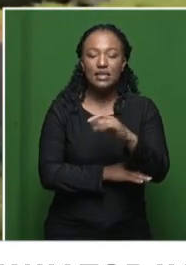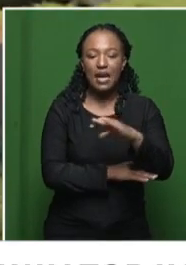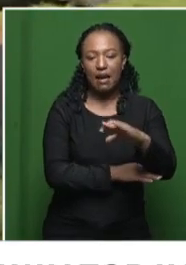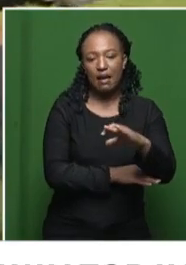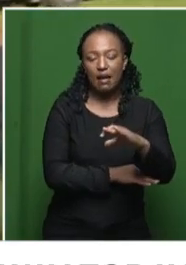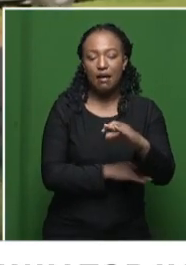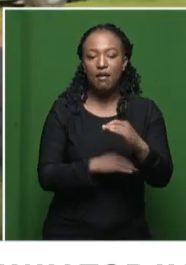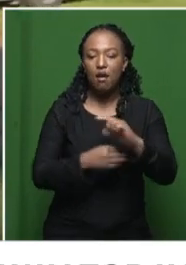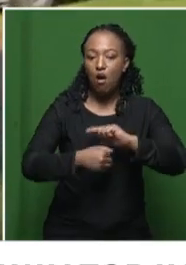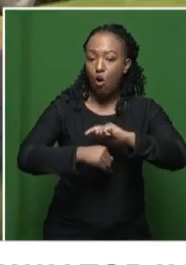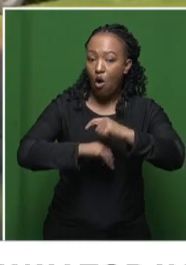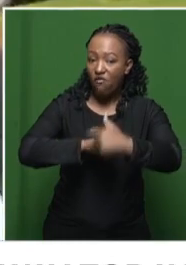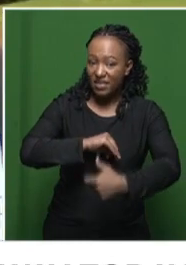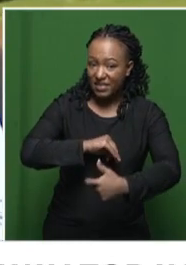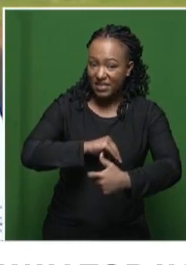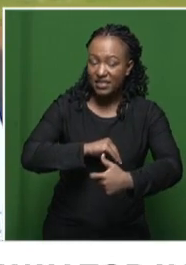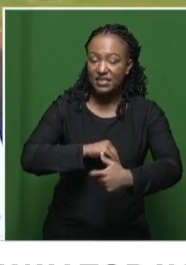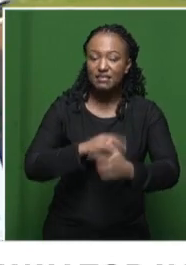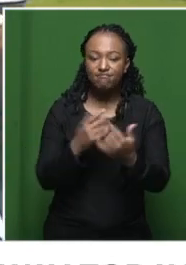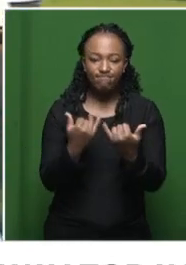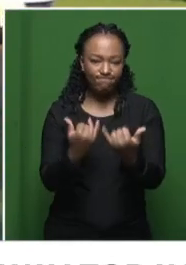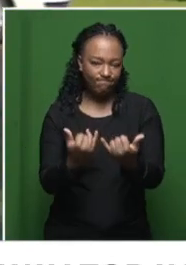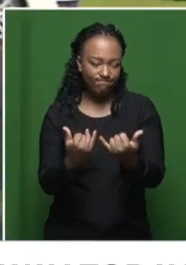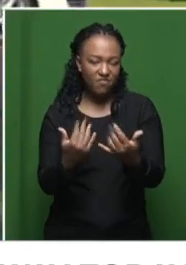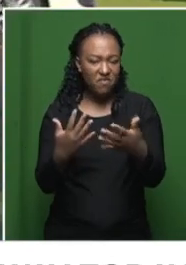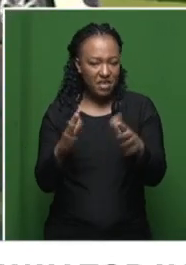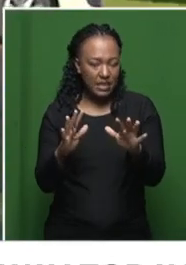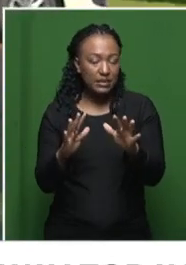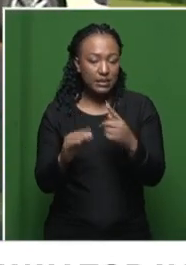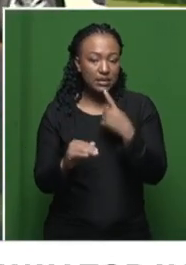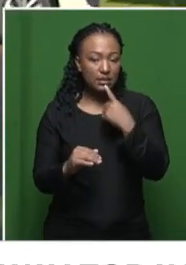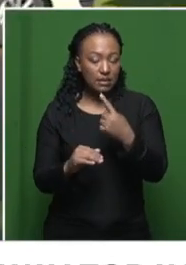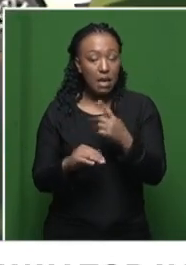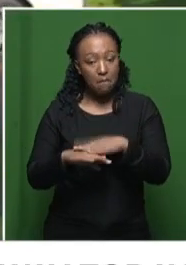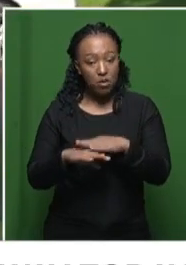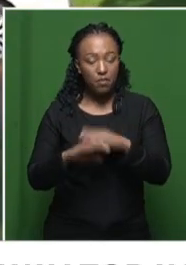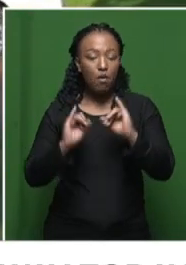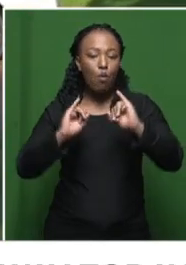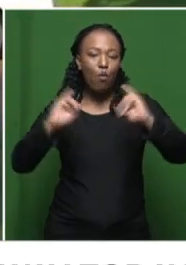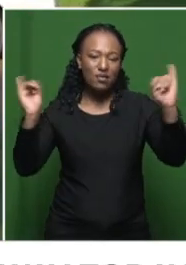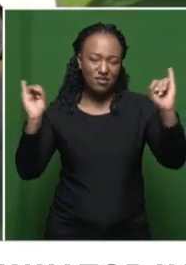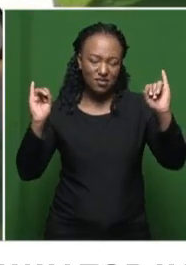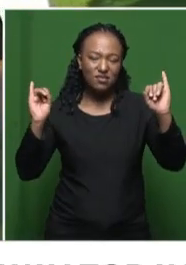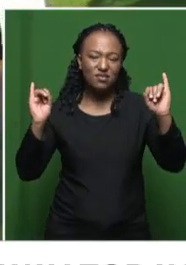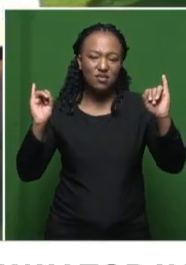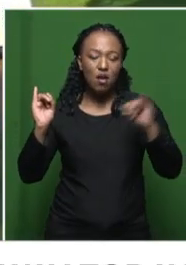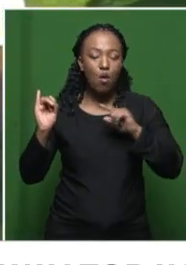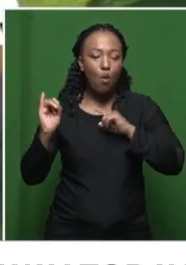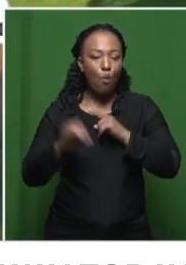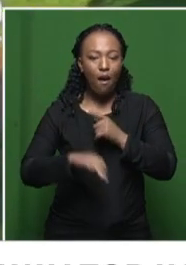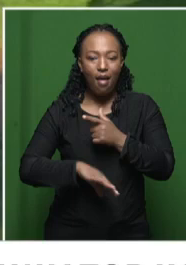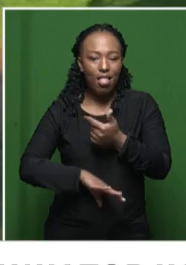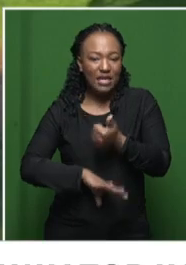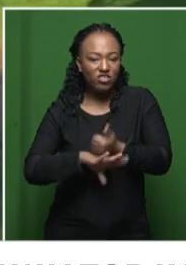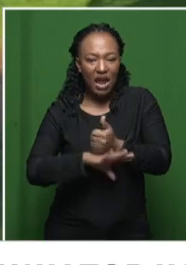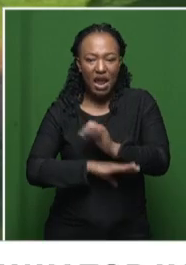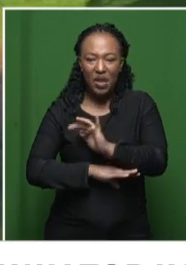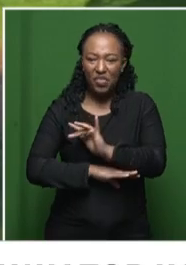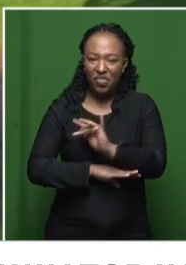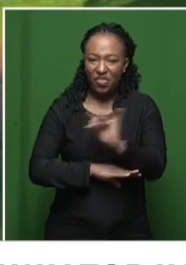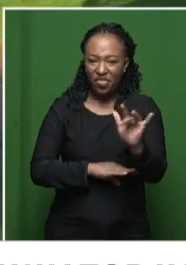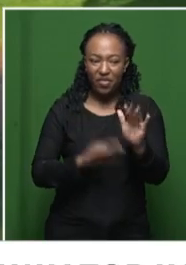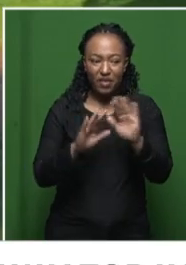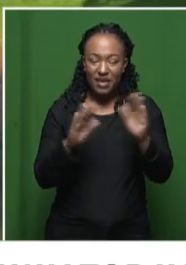African National Congress. This time around, it has been dubbed that it may be even worse as the festival of tables, but